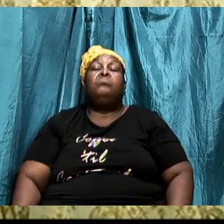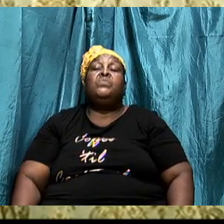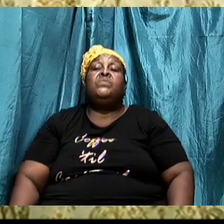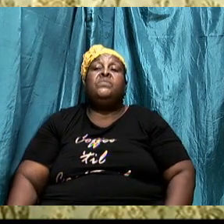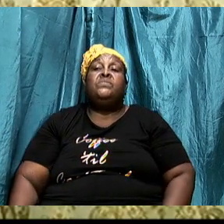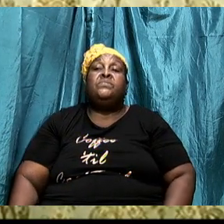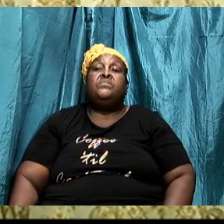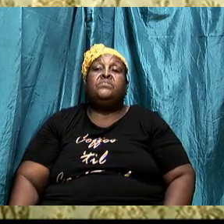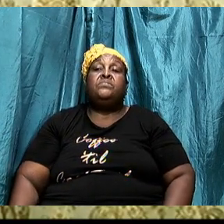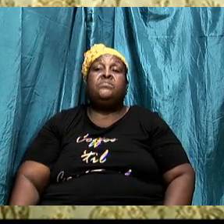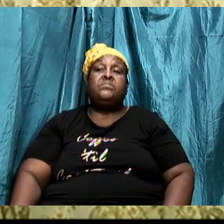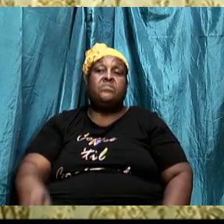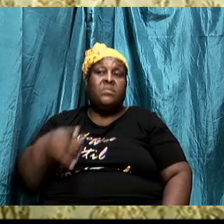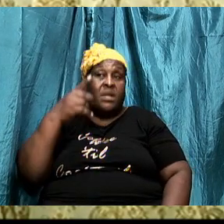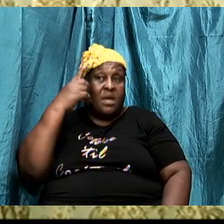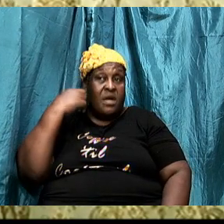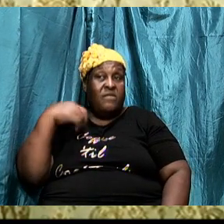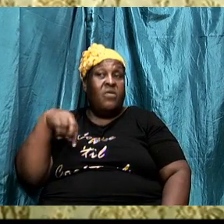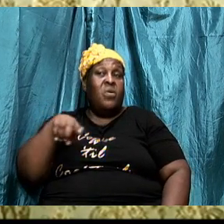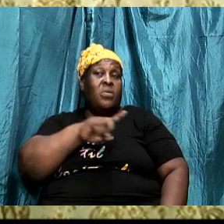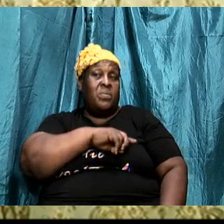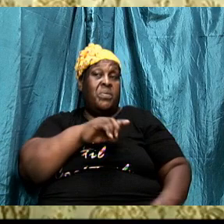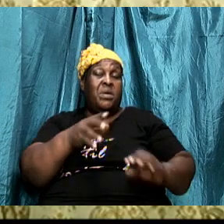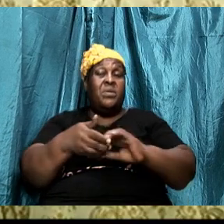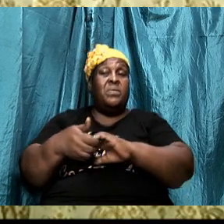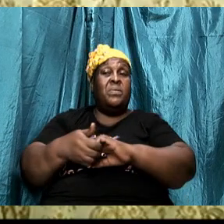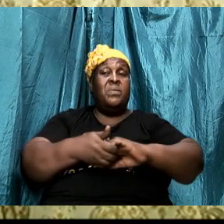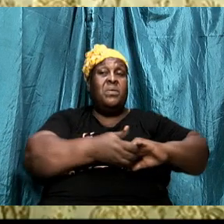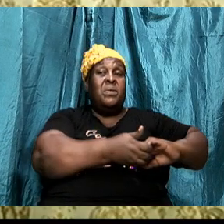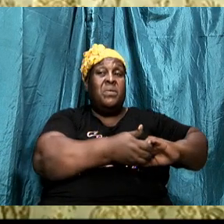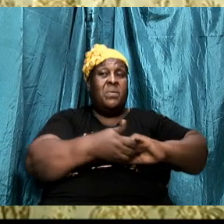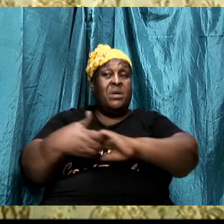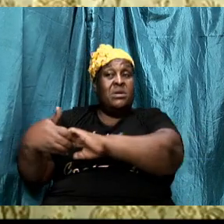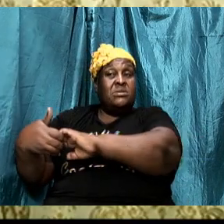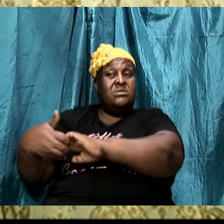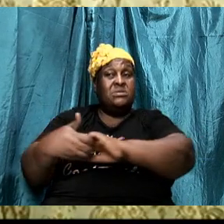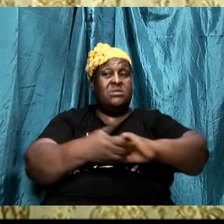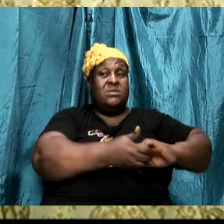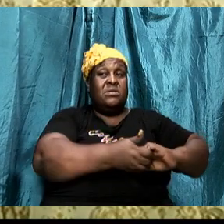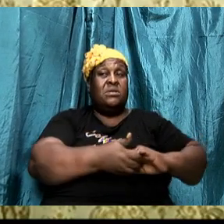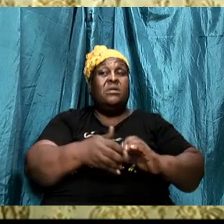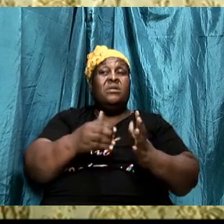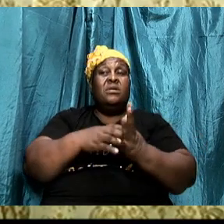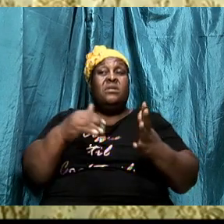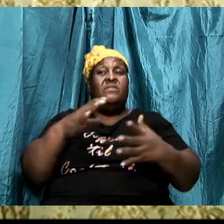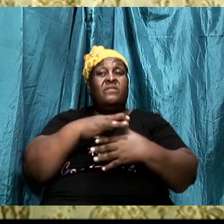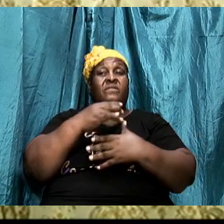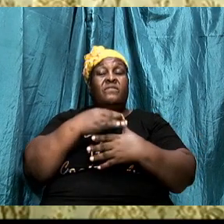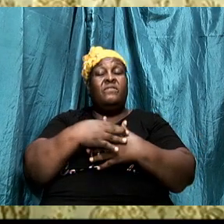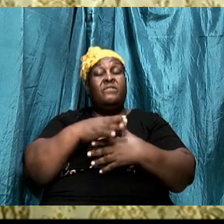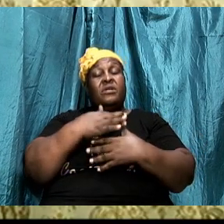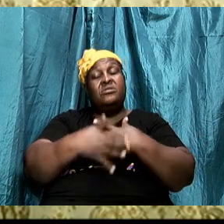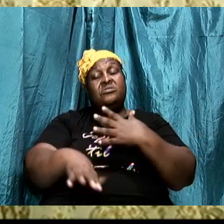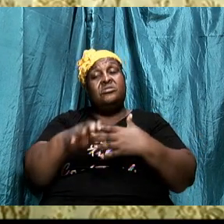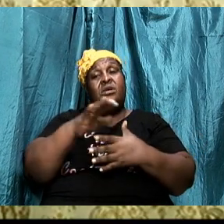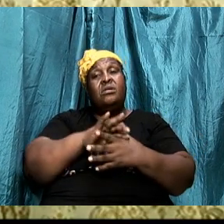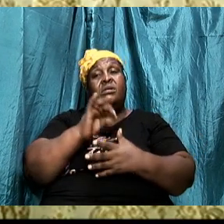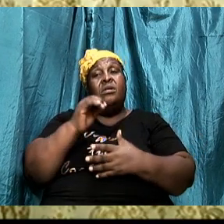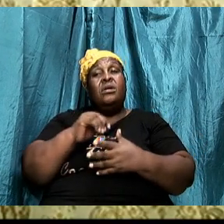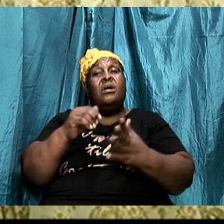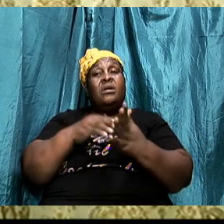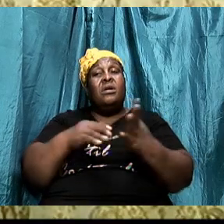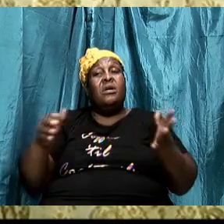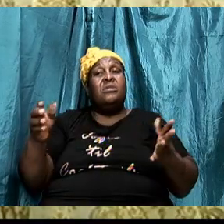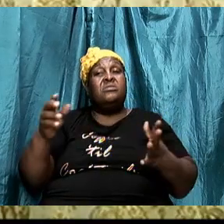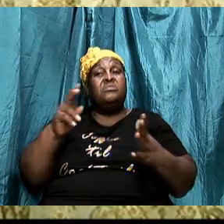so he said for we wrestle not against flesh and blood but against principalities and